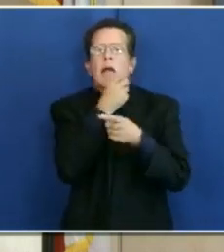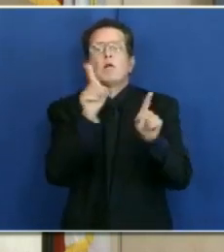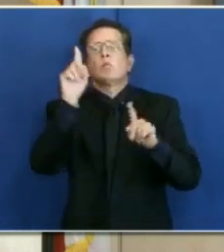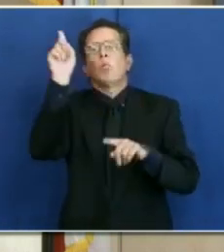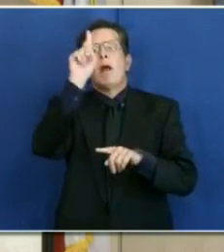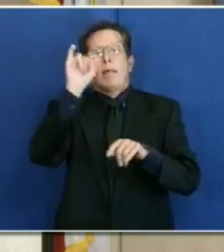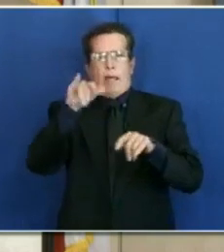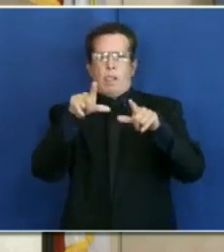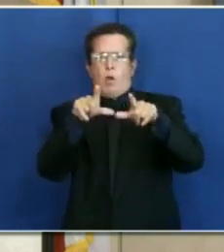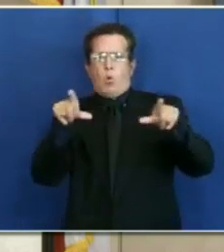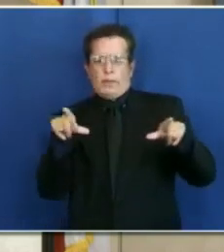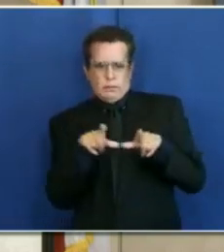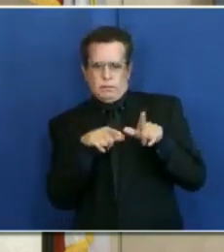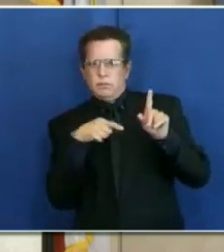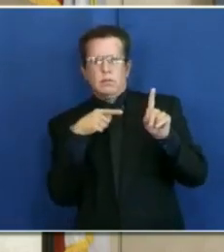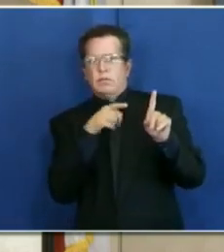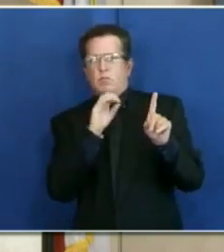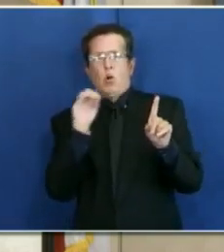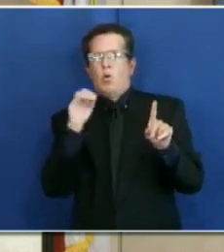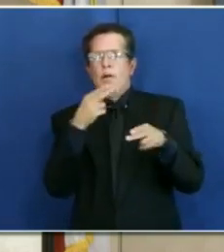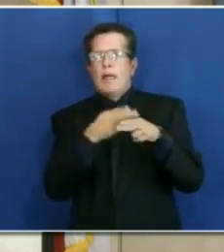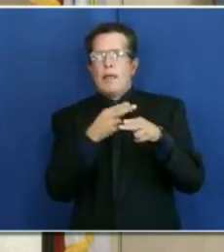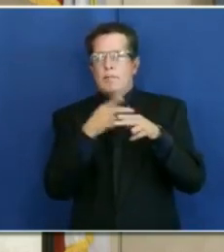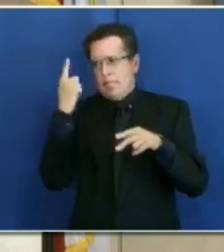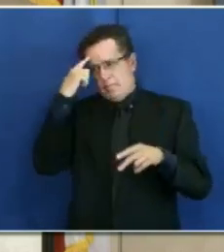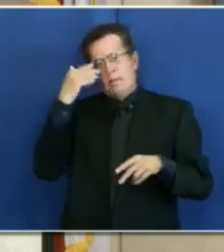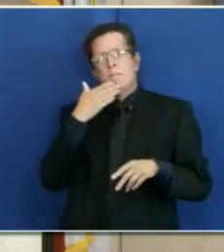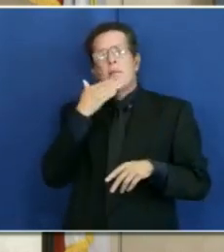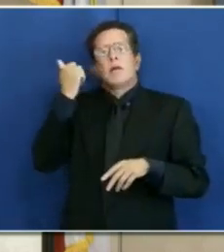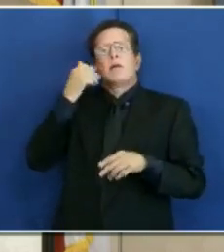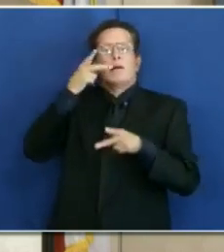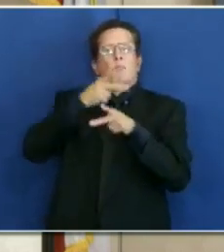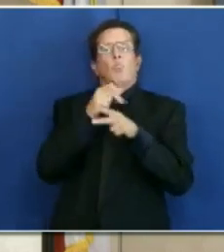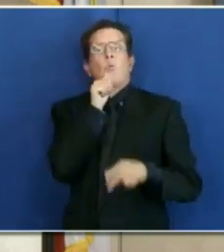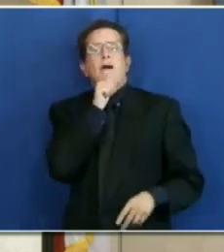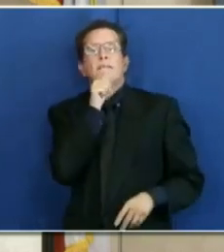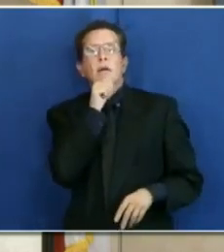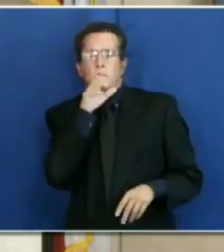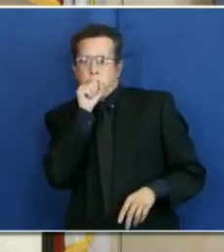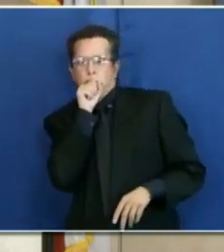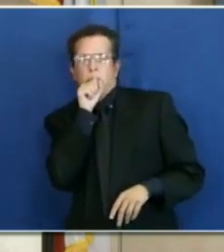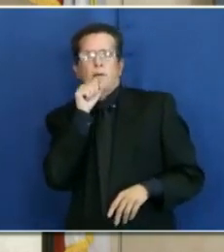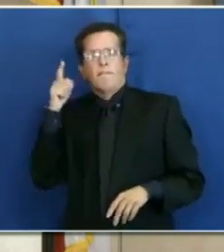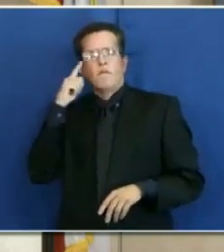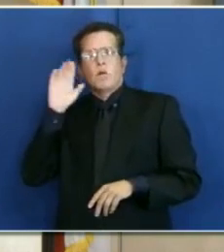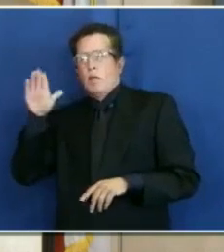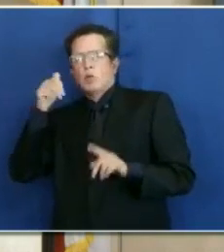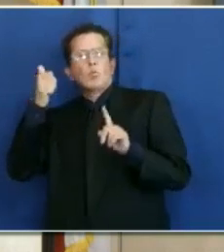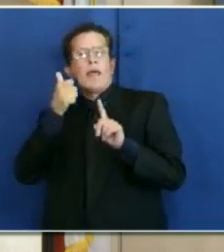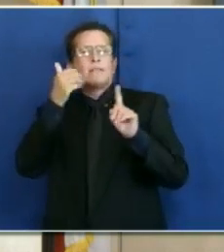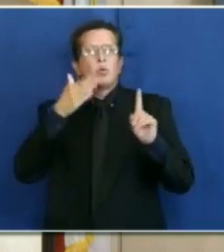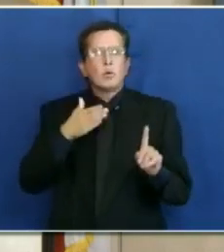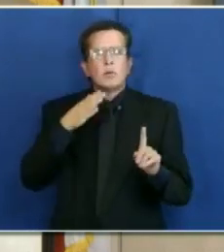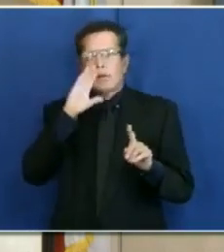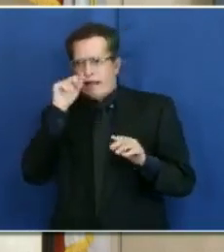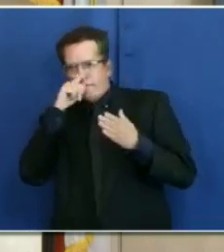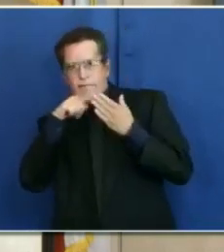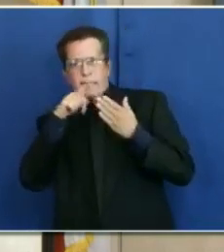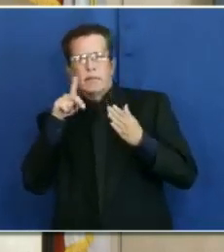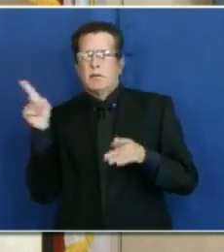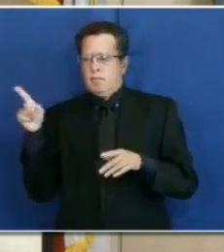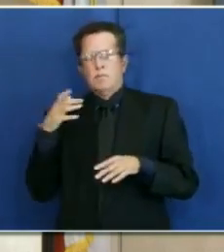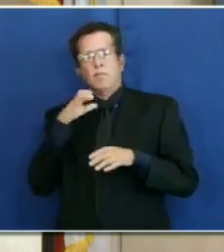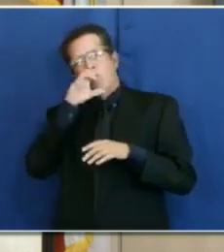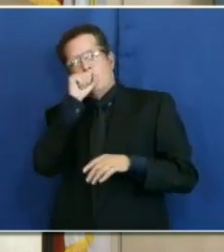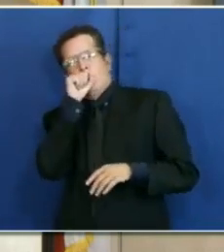feel like it would be better for their contact tracing investigations. People would trust them more if they didn't think that the locations were going to be shared,